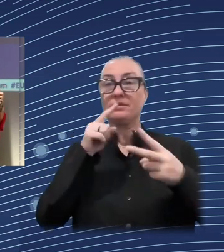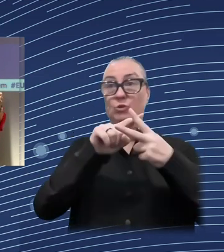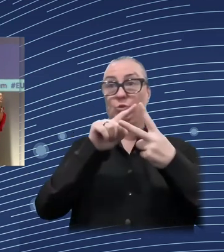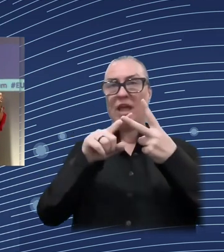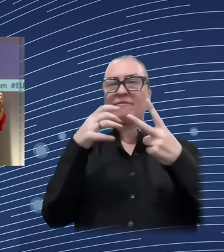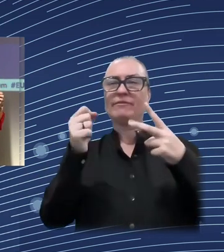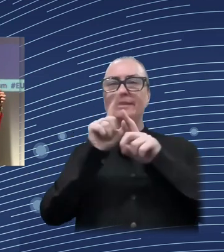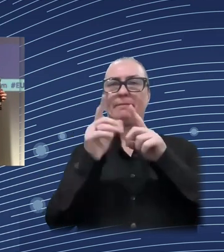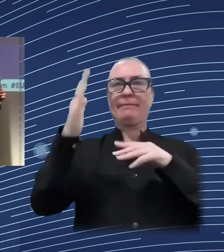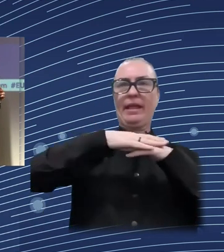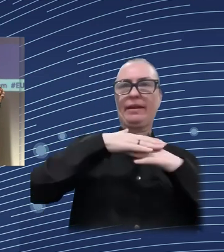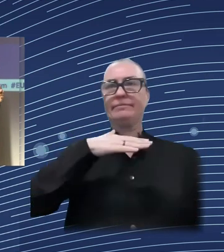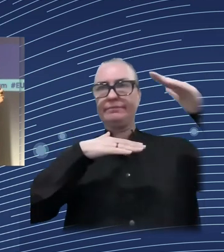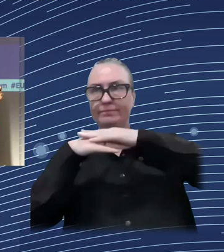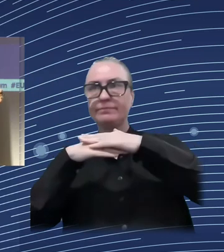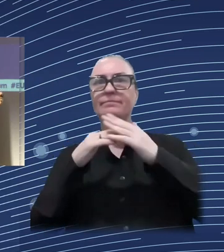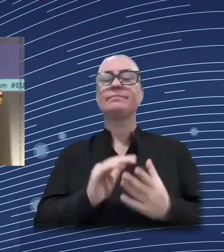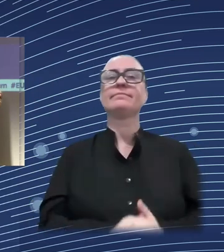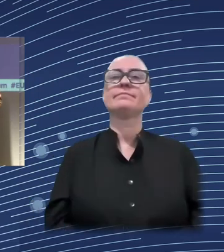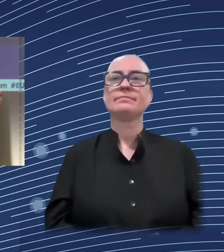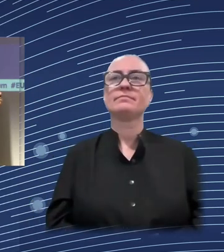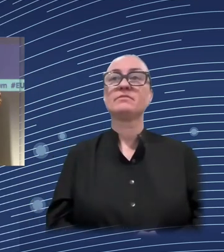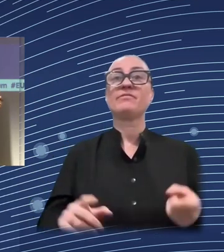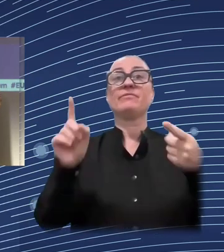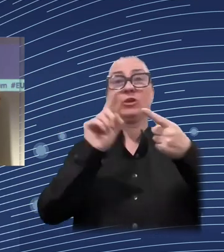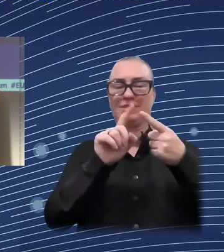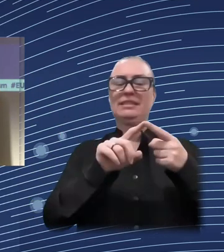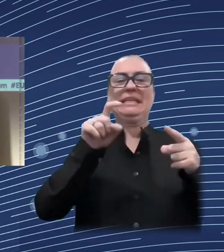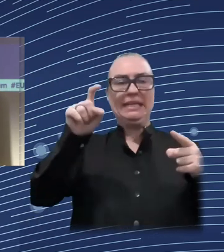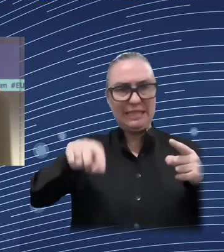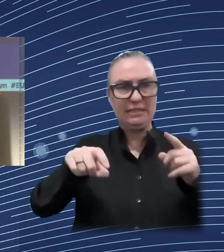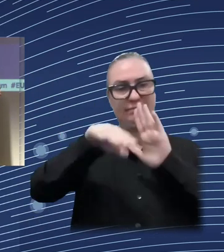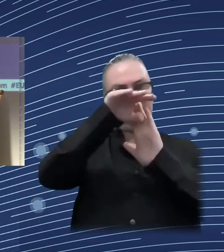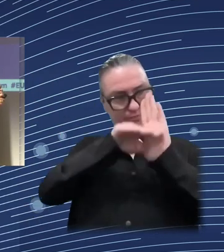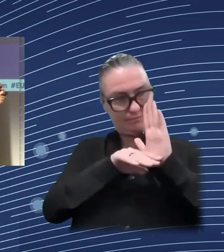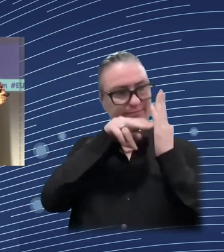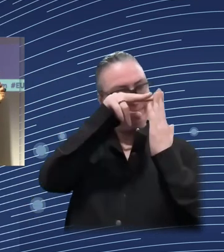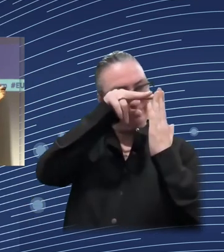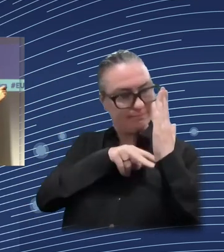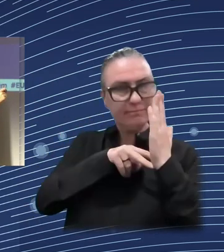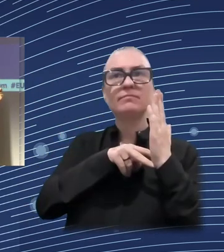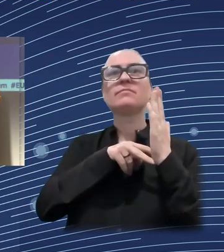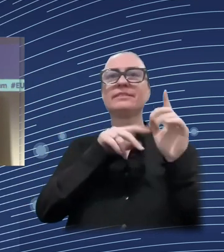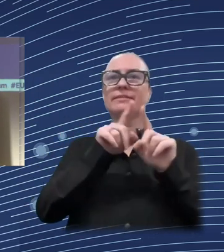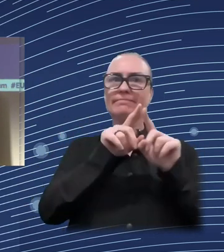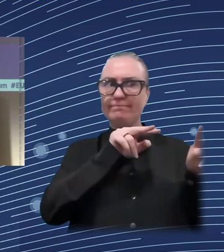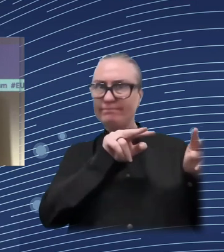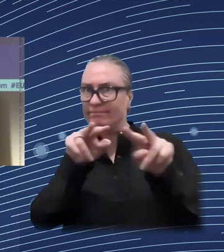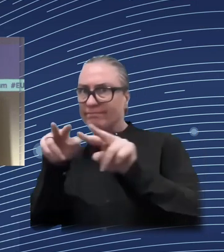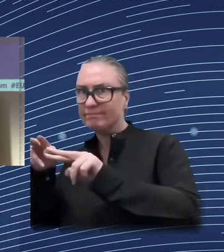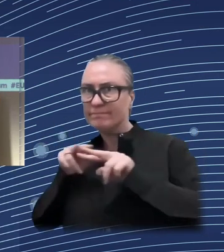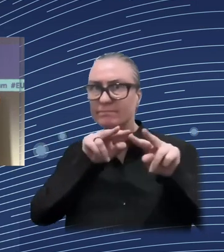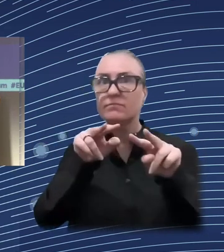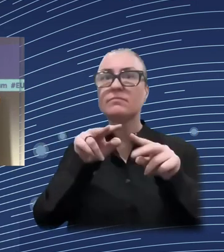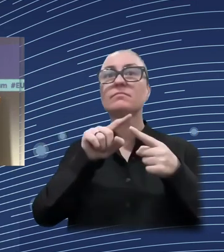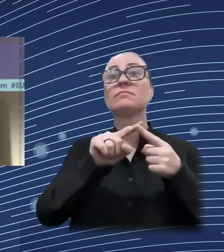protection. I think these are key in order to mitigate and adapt in the face of